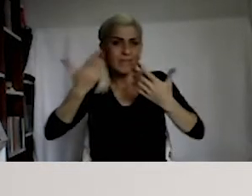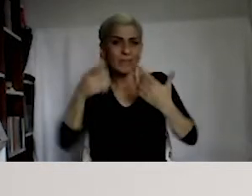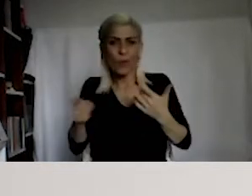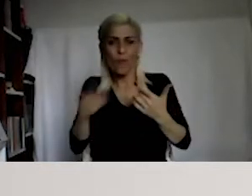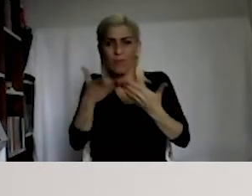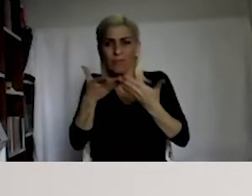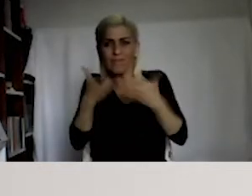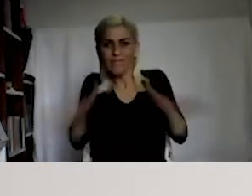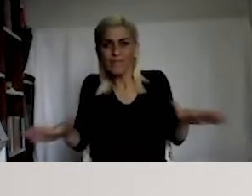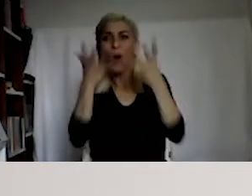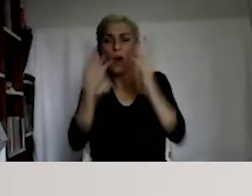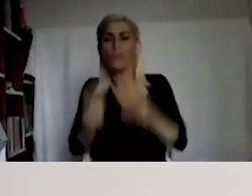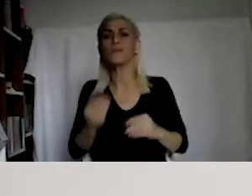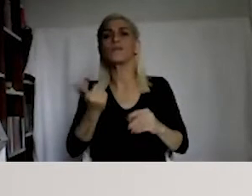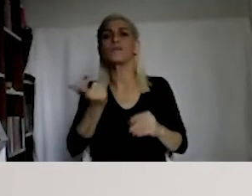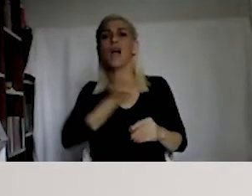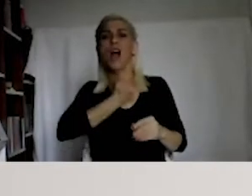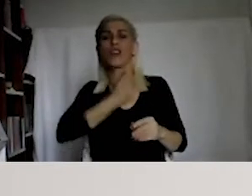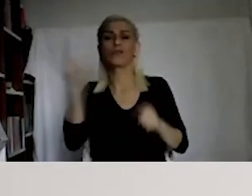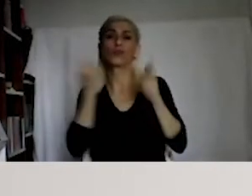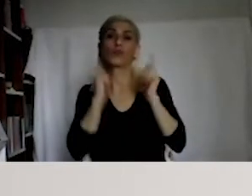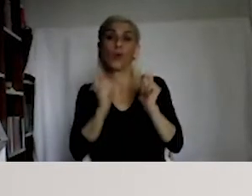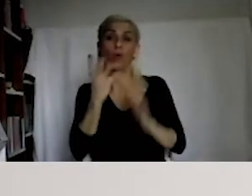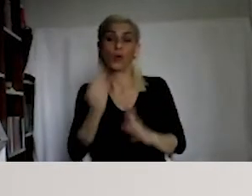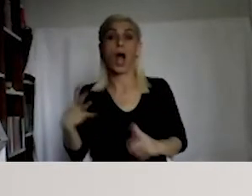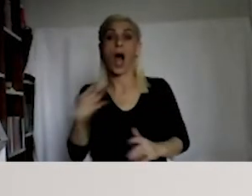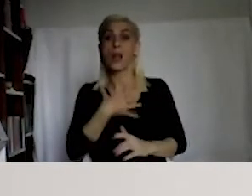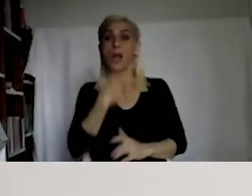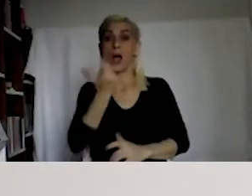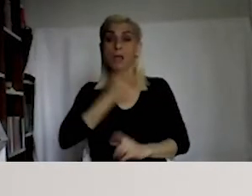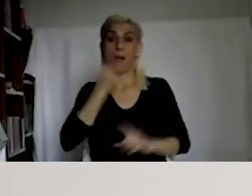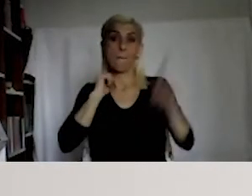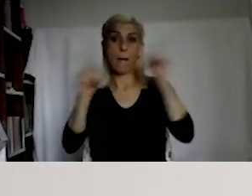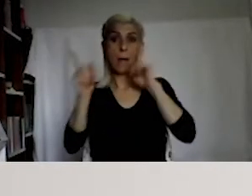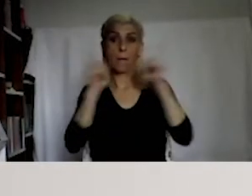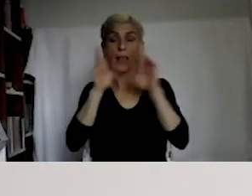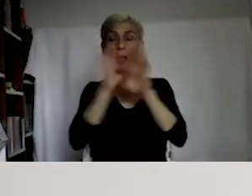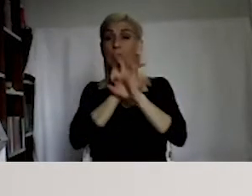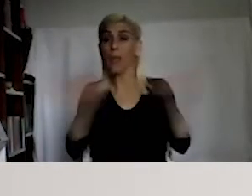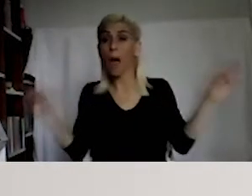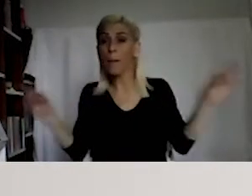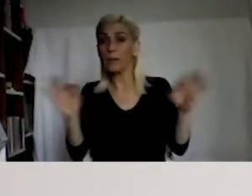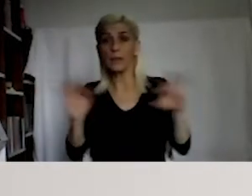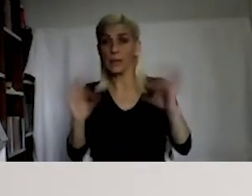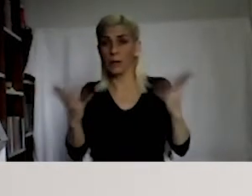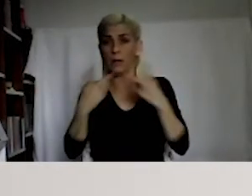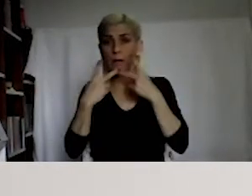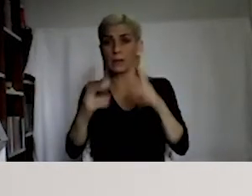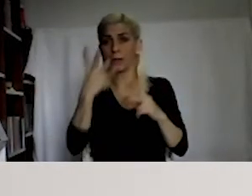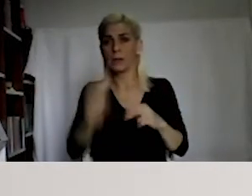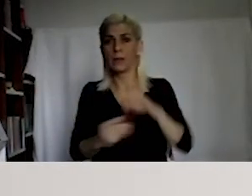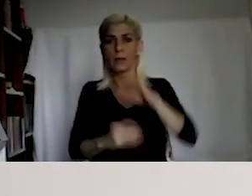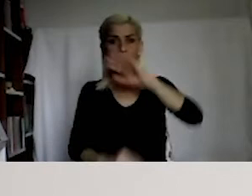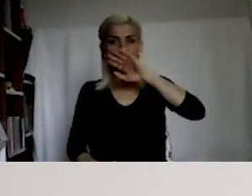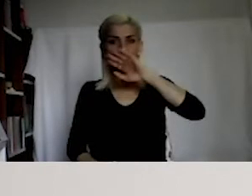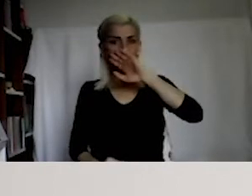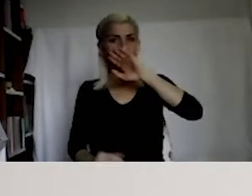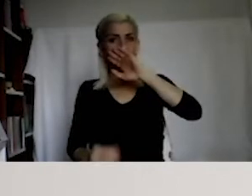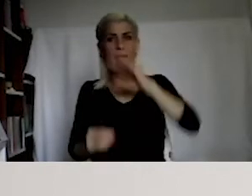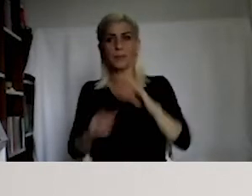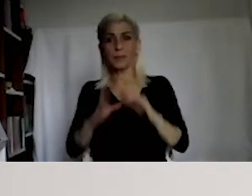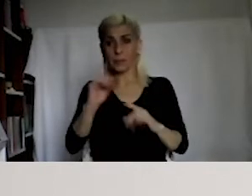the differences. But the court clearly says one thing. By the way, the rulings of this court is